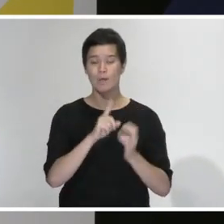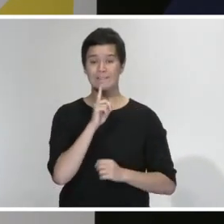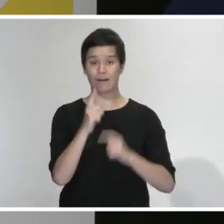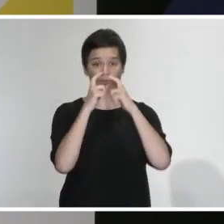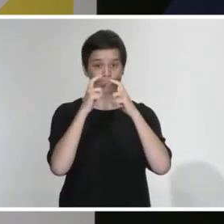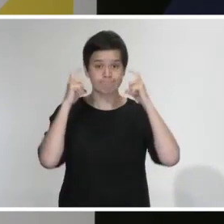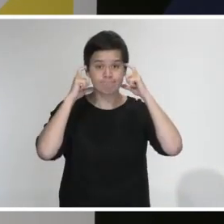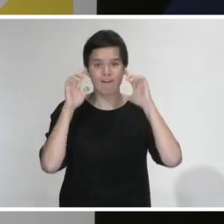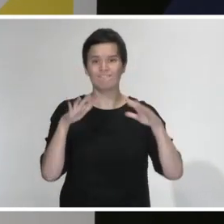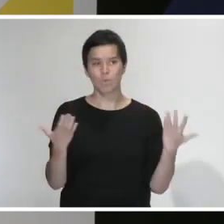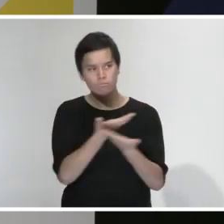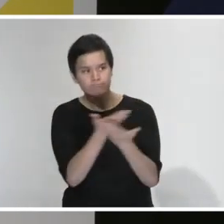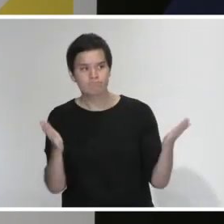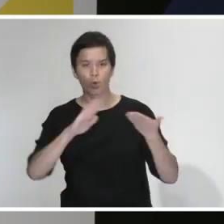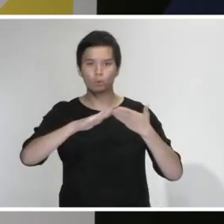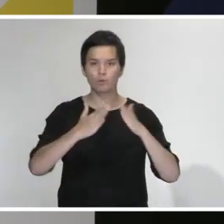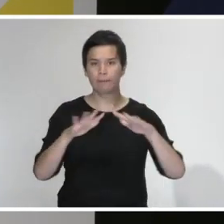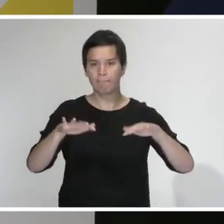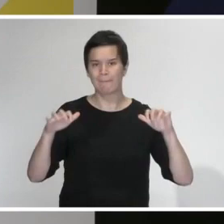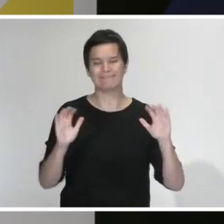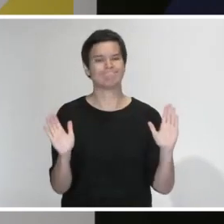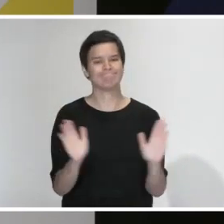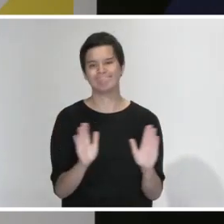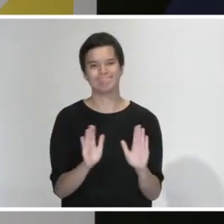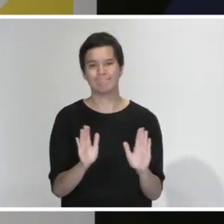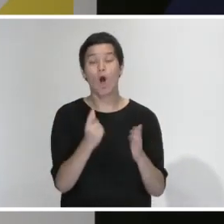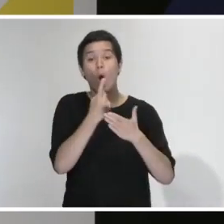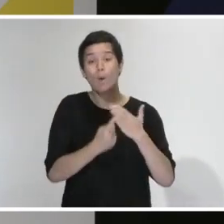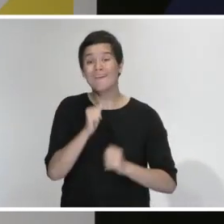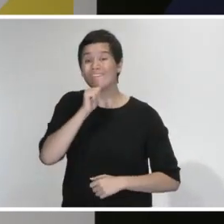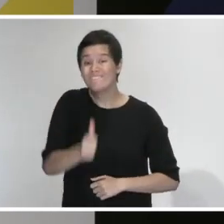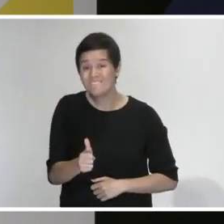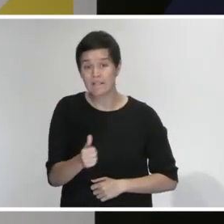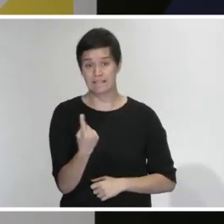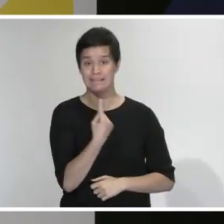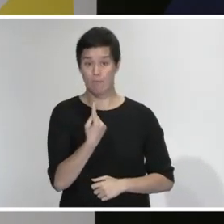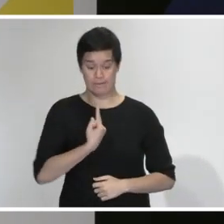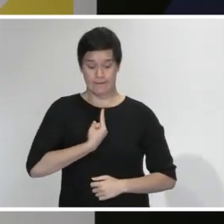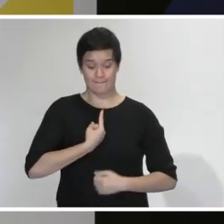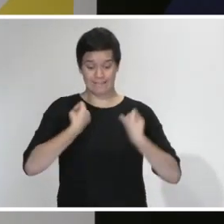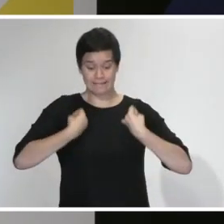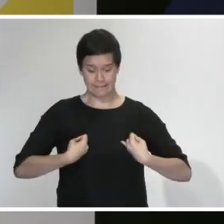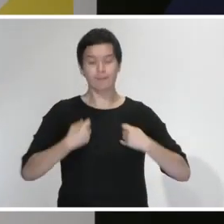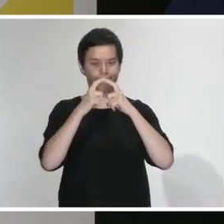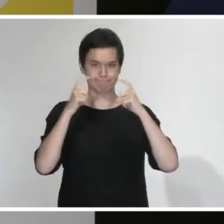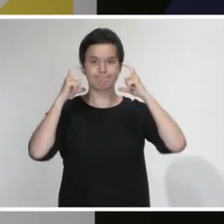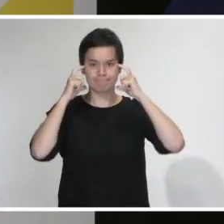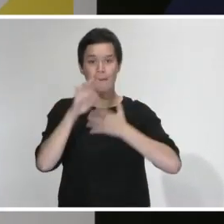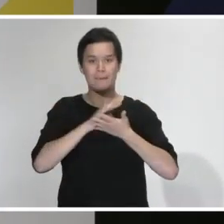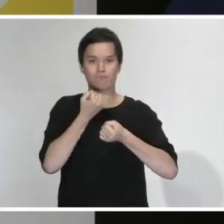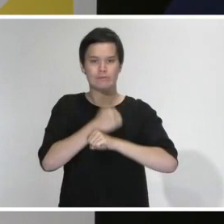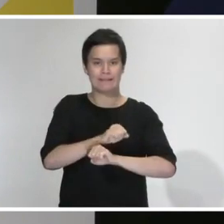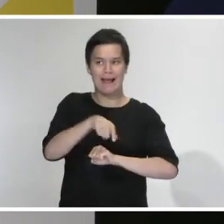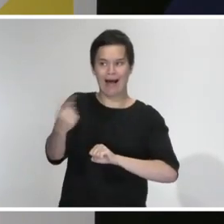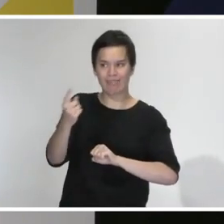masks by the general public except in particular circumstances where someone is sick and wearing a mask protects others